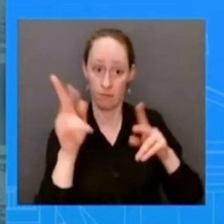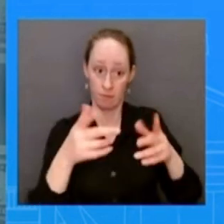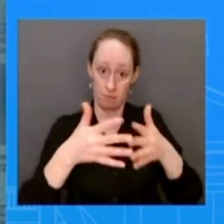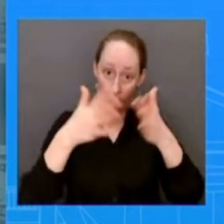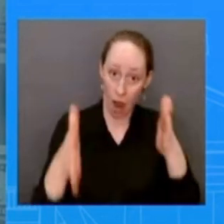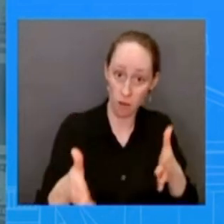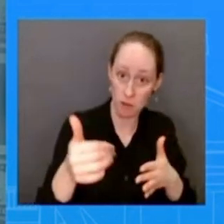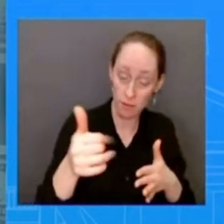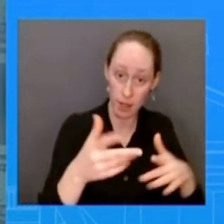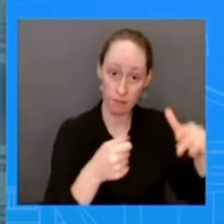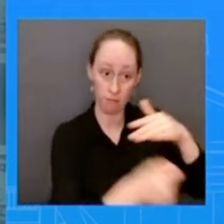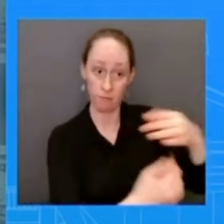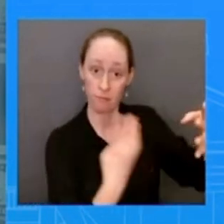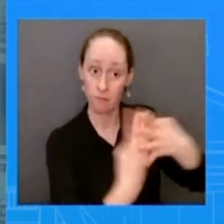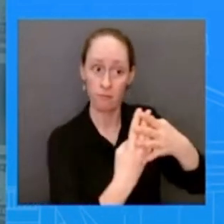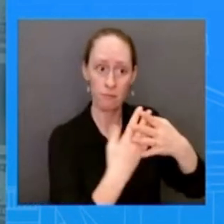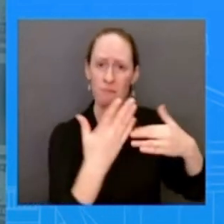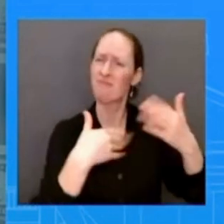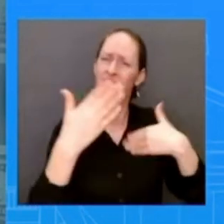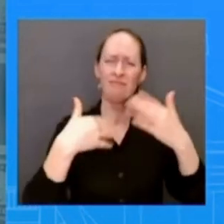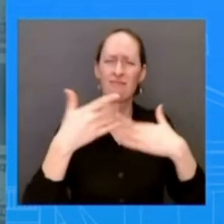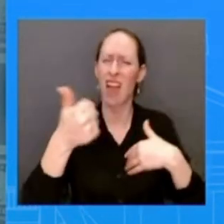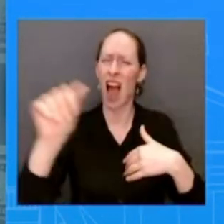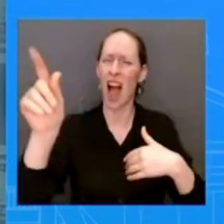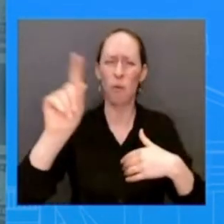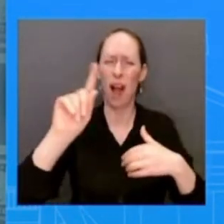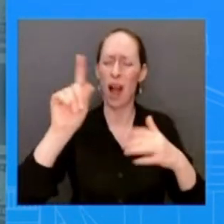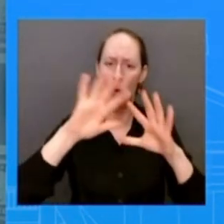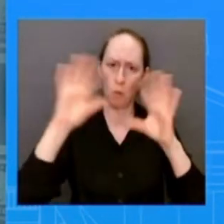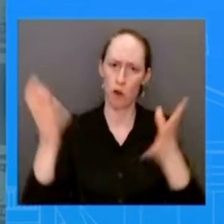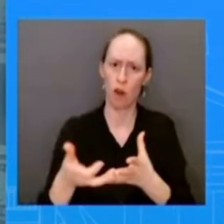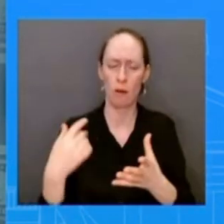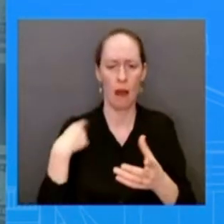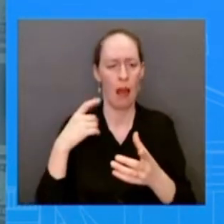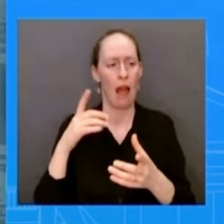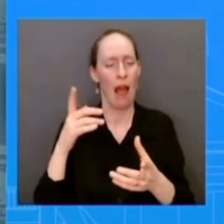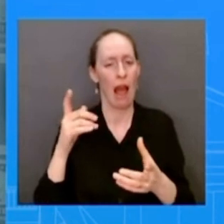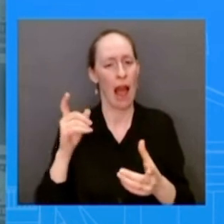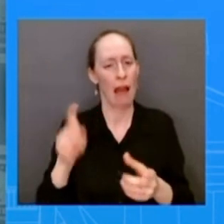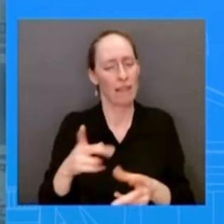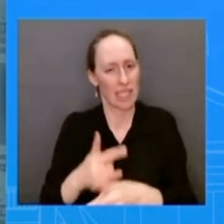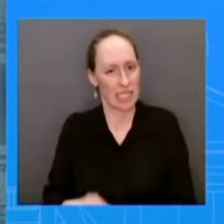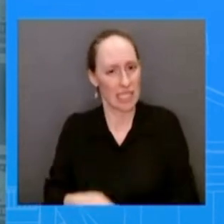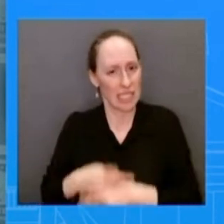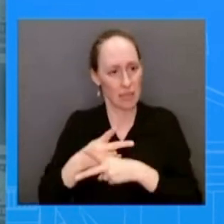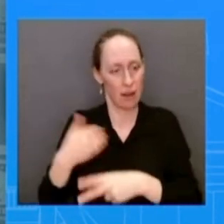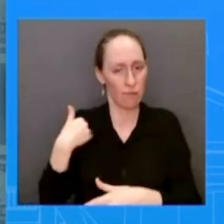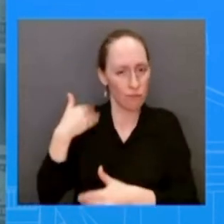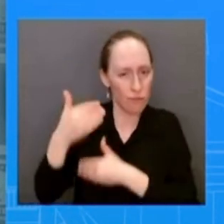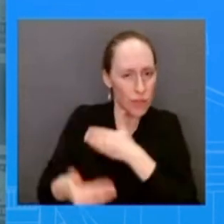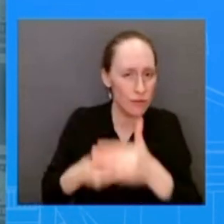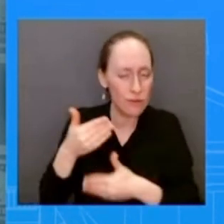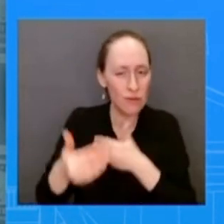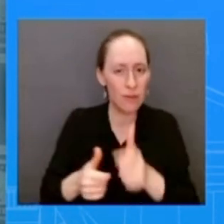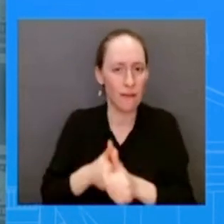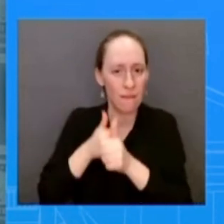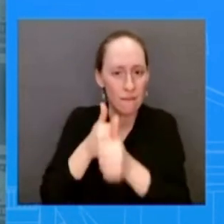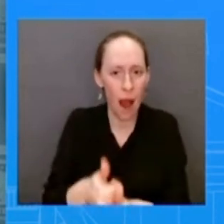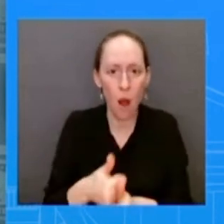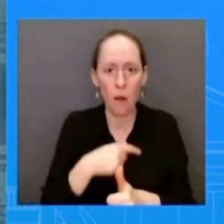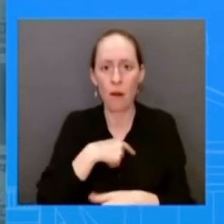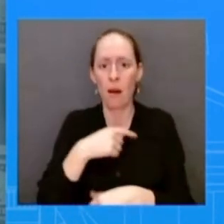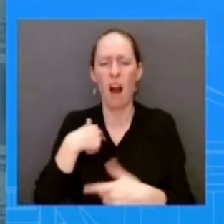want to be mindful for for security reasons so i'm not going to go beyond what the president laid out and what we laid out in the readout with on this call today